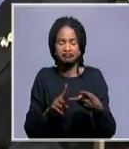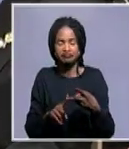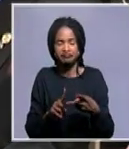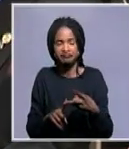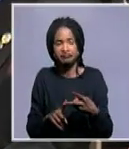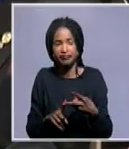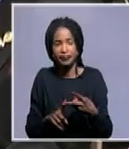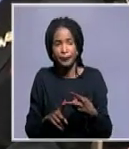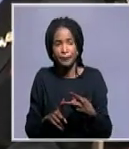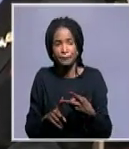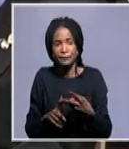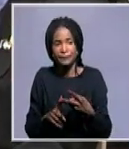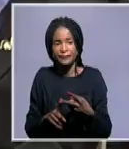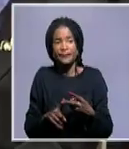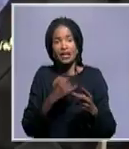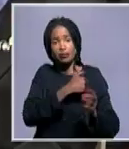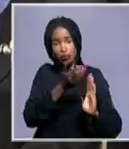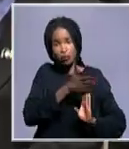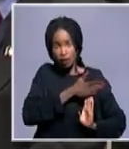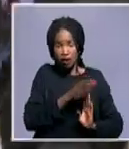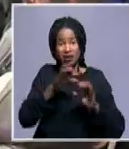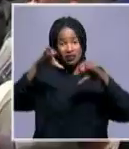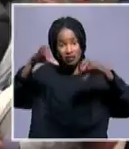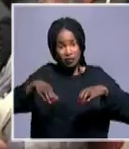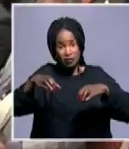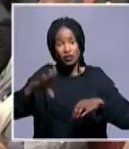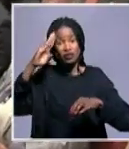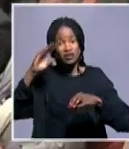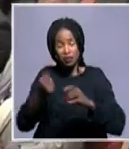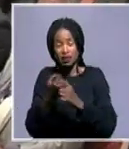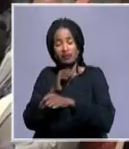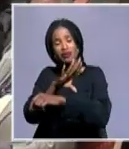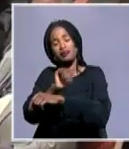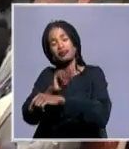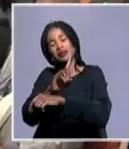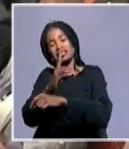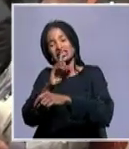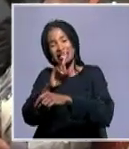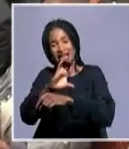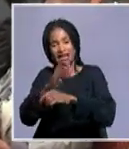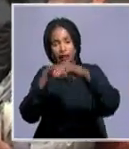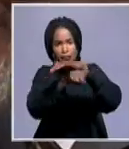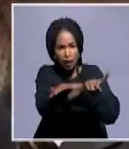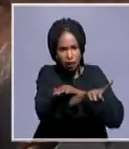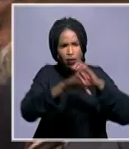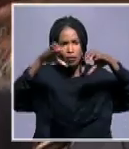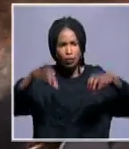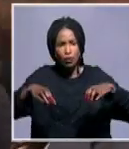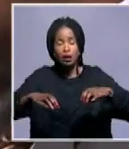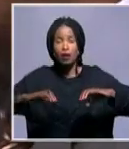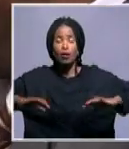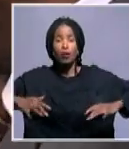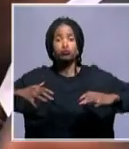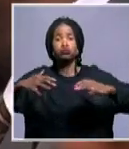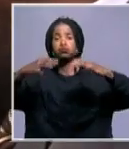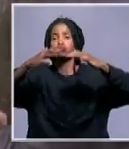safe lives in that country and prevented the situation from total implosion. So